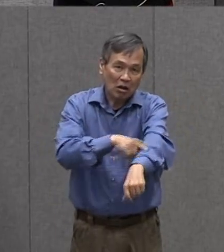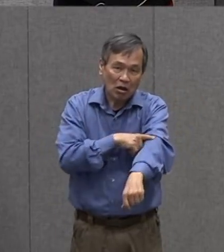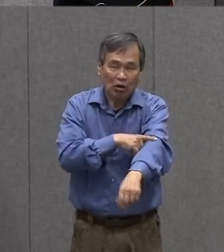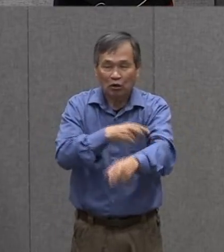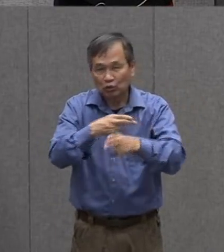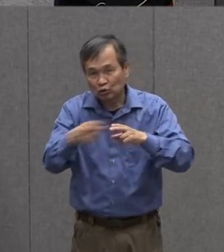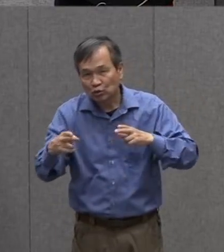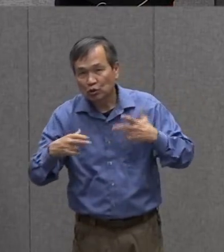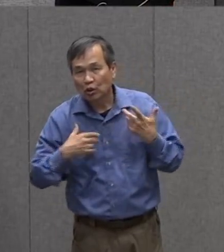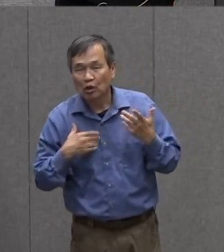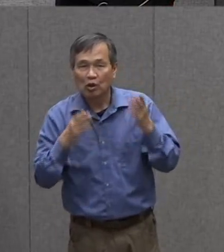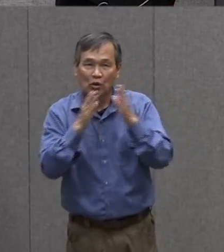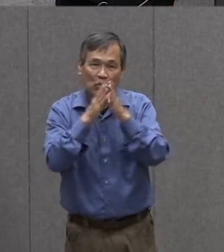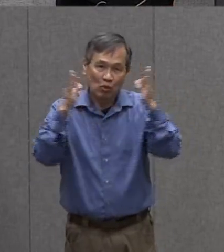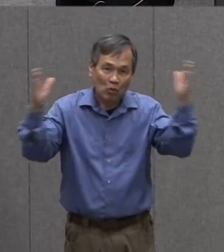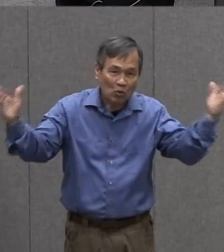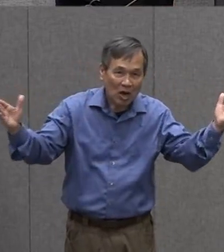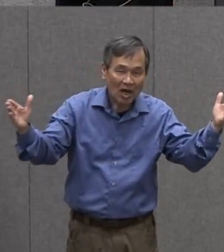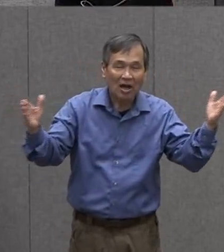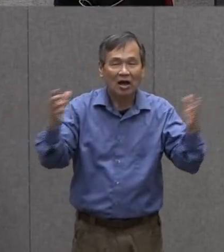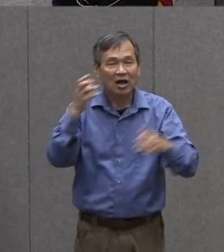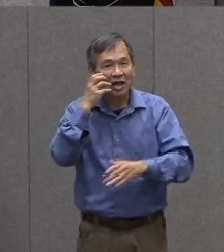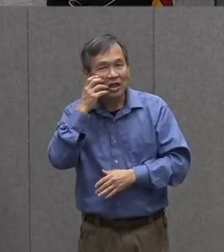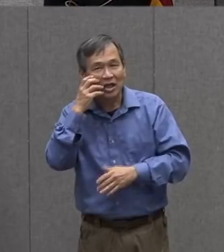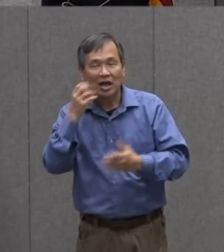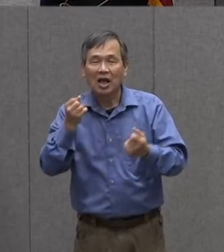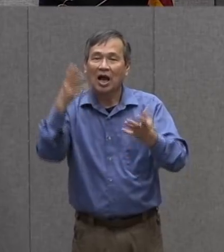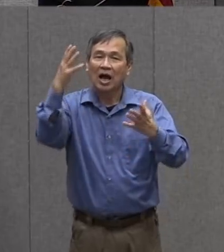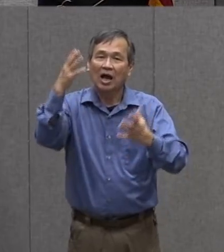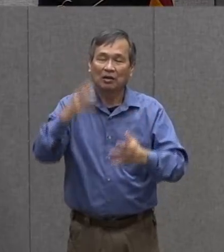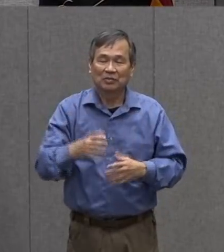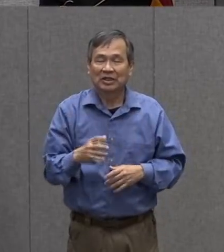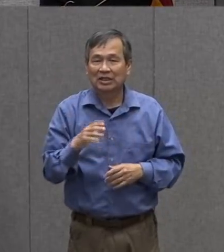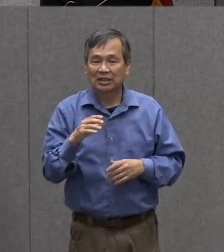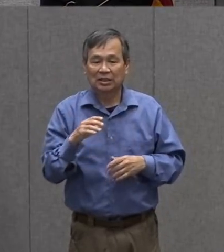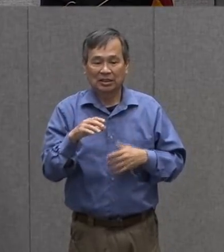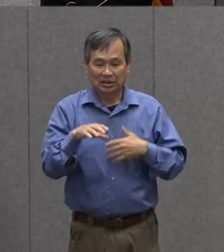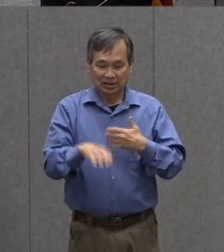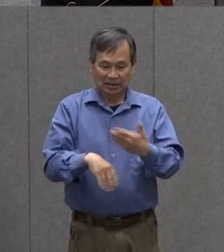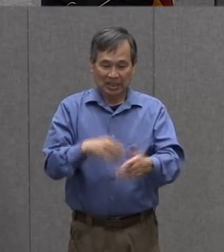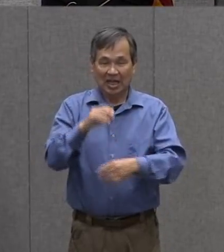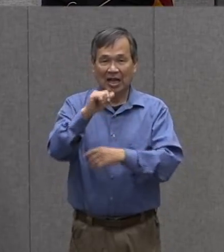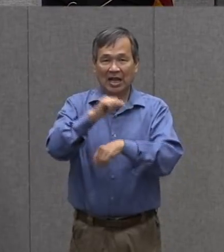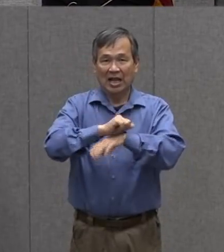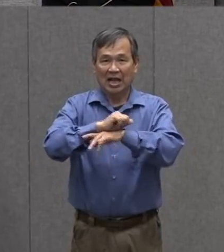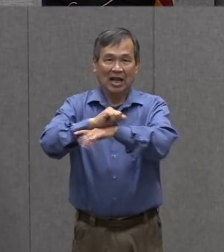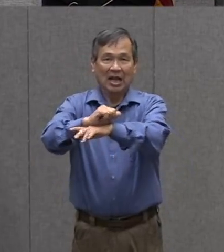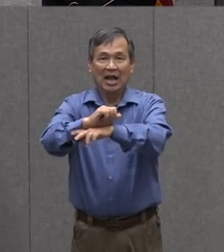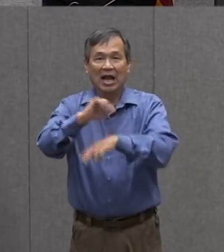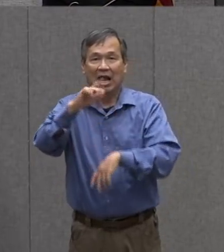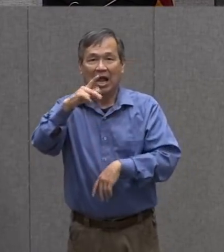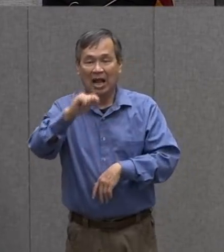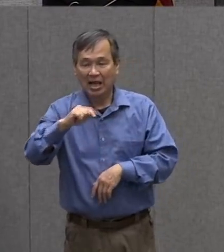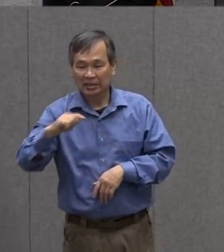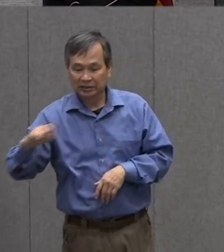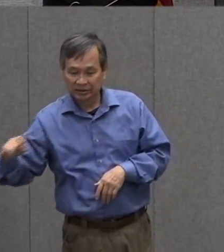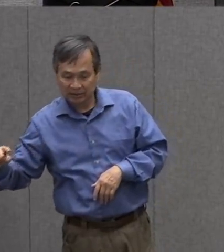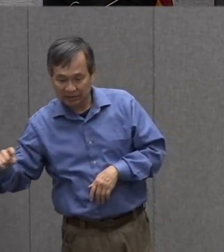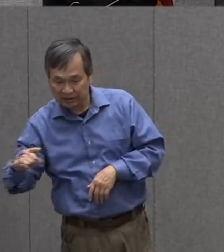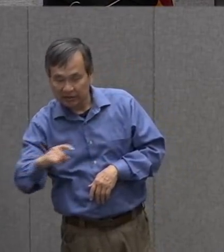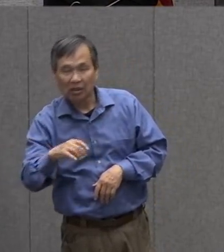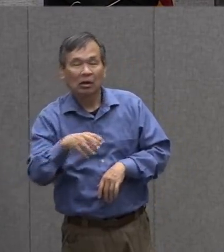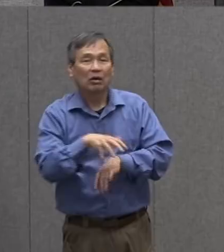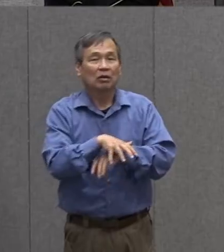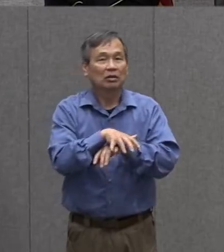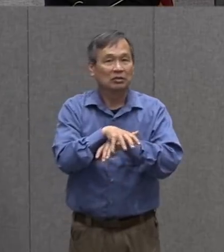is how wide something is how many steps an ant who came across my path or a spider